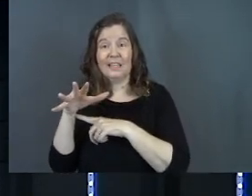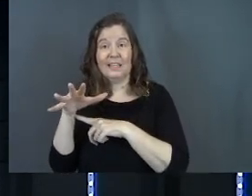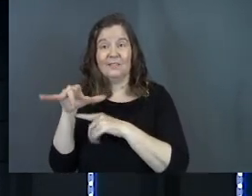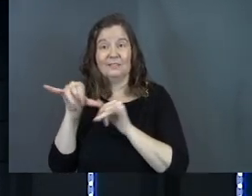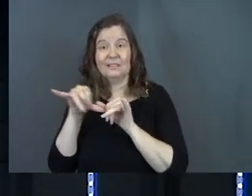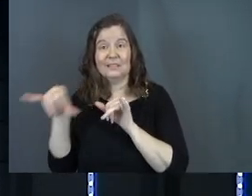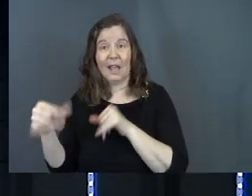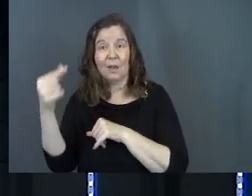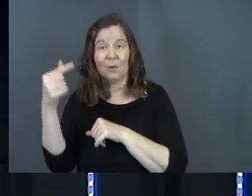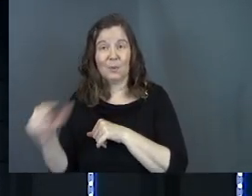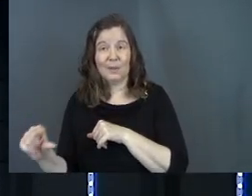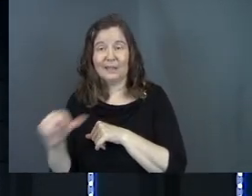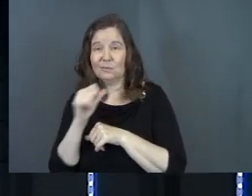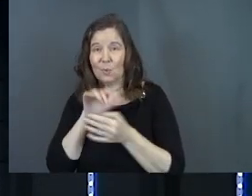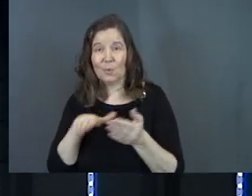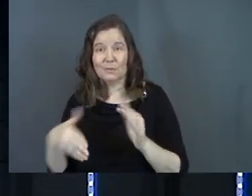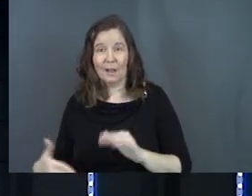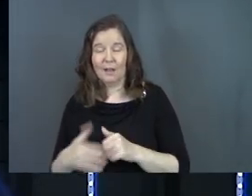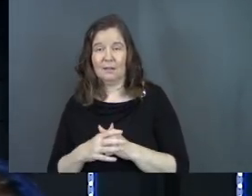prosper in all they do.